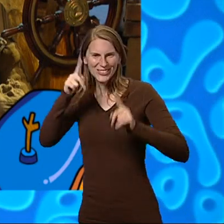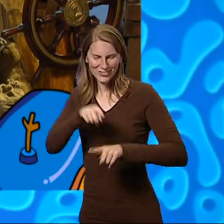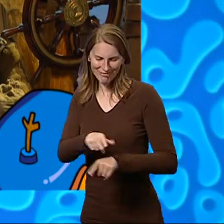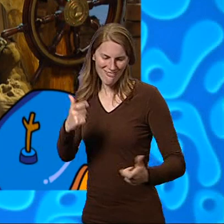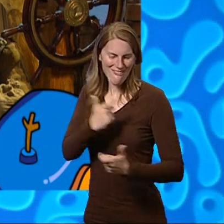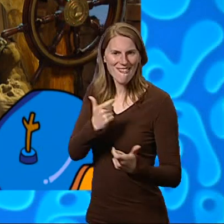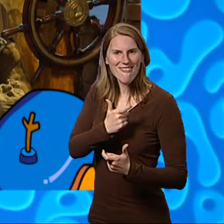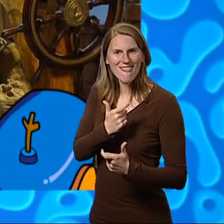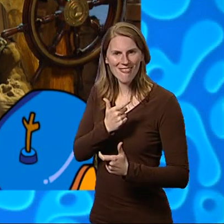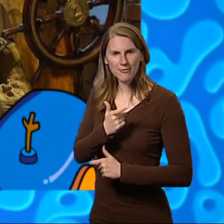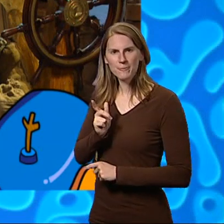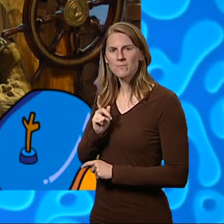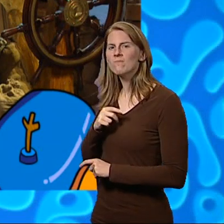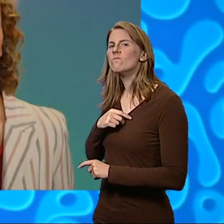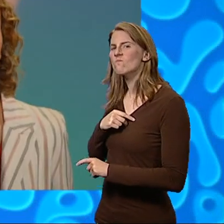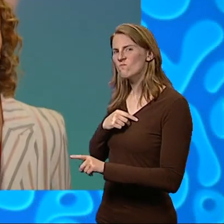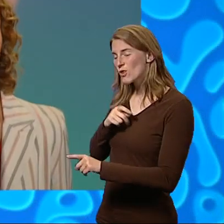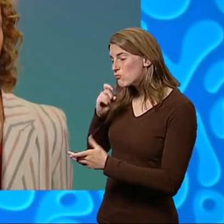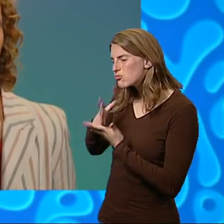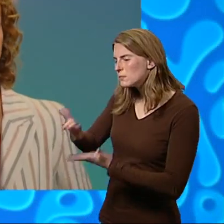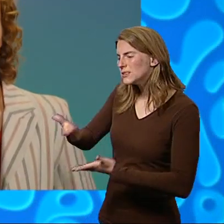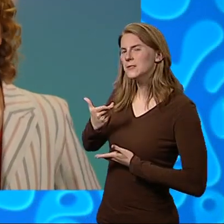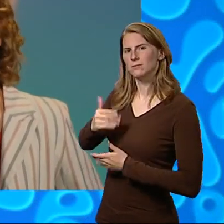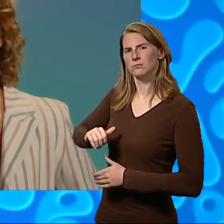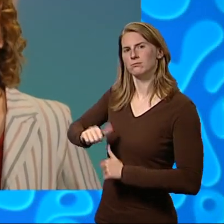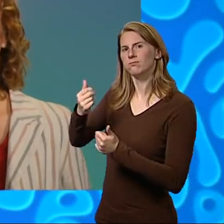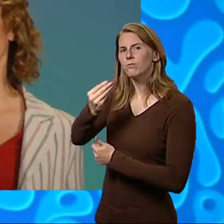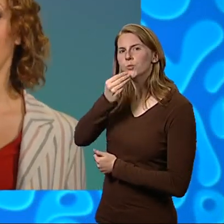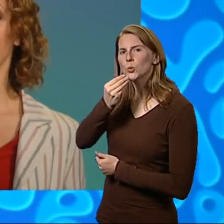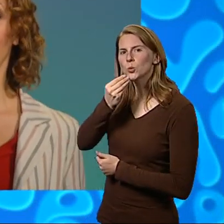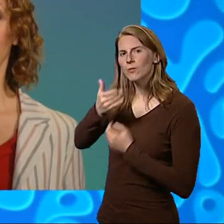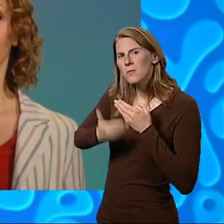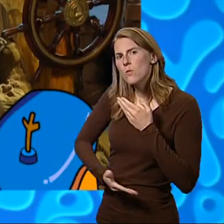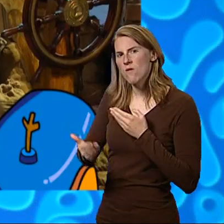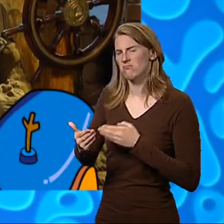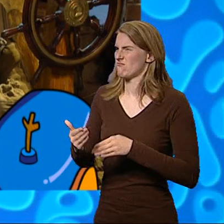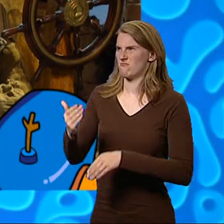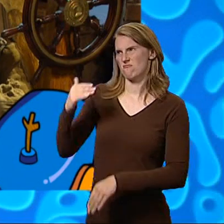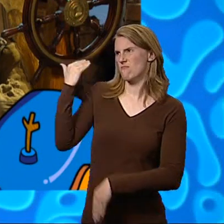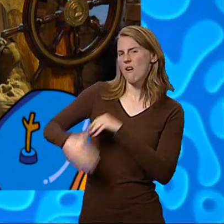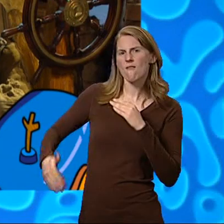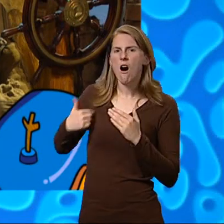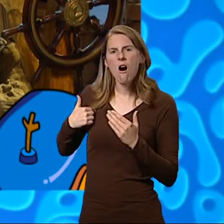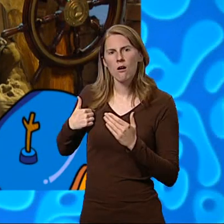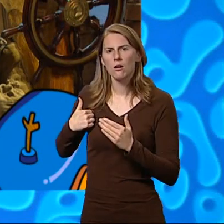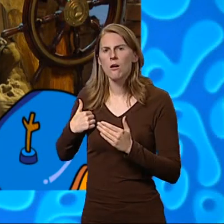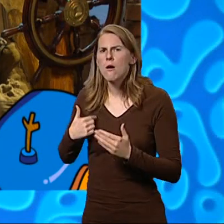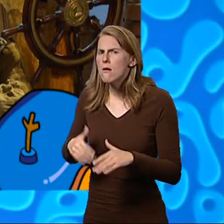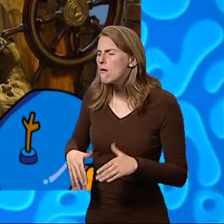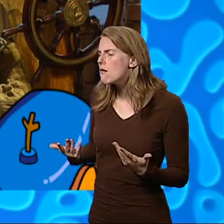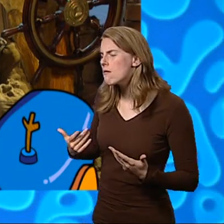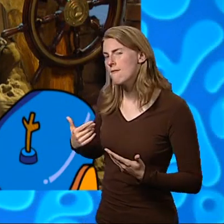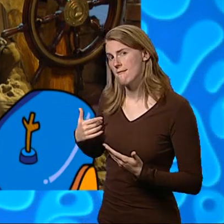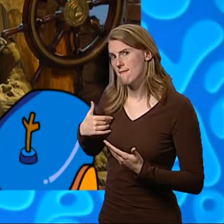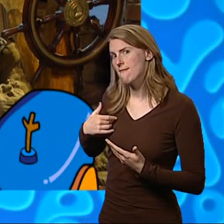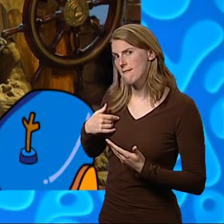food from now on, he said. Scuttle my grommets, never, cried Patagonia. In that case, I shall have to shoot you